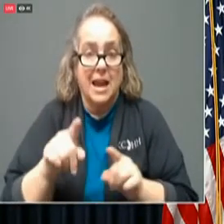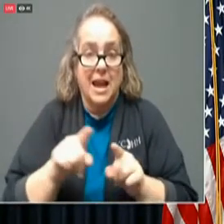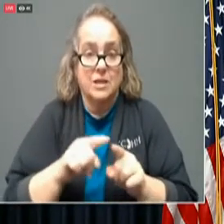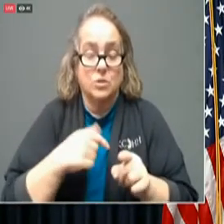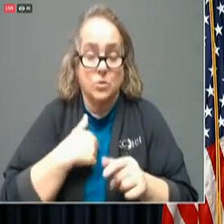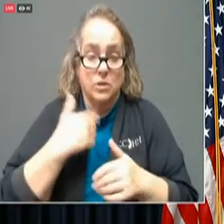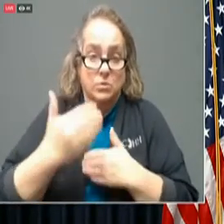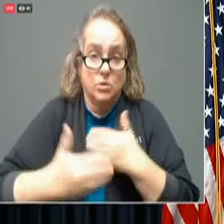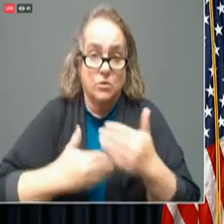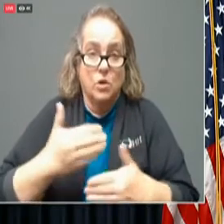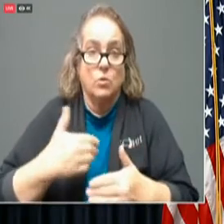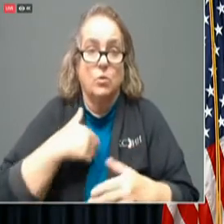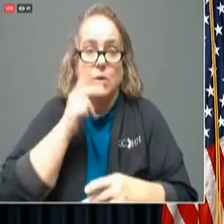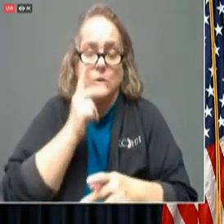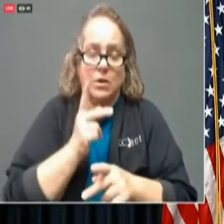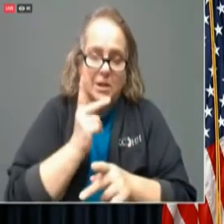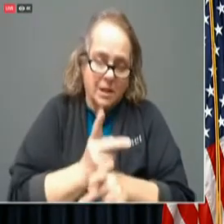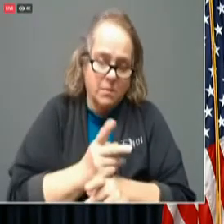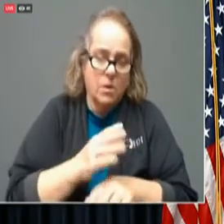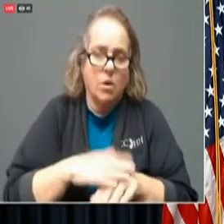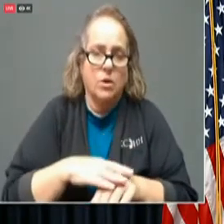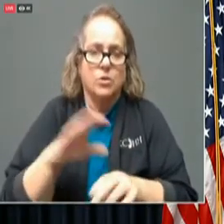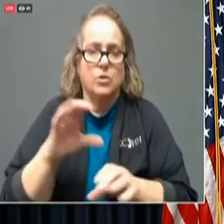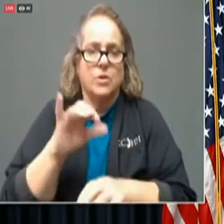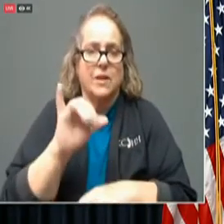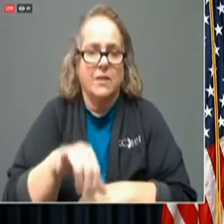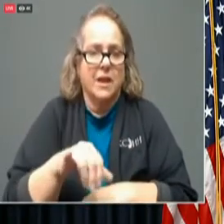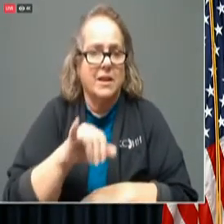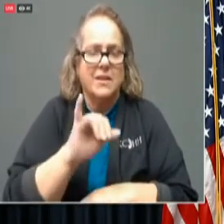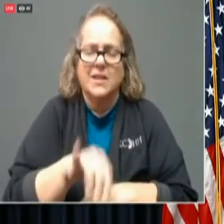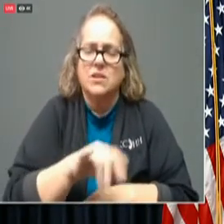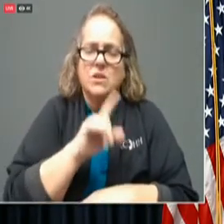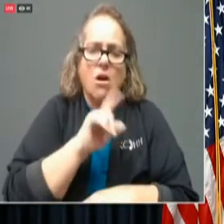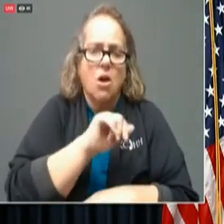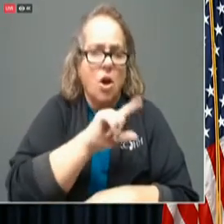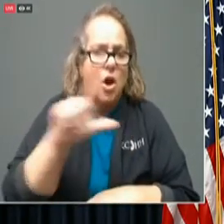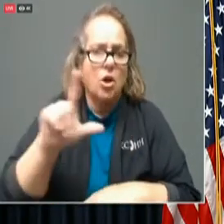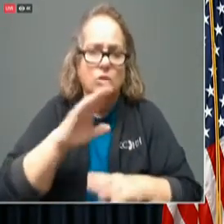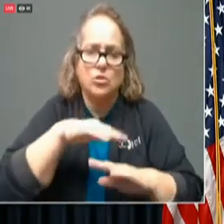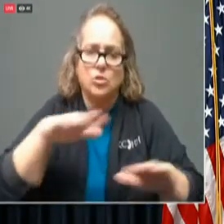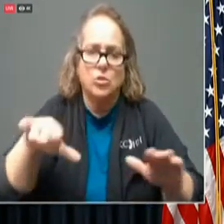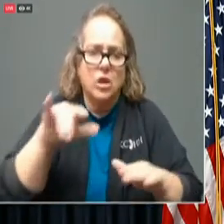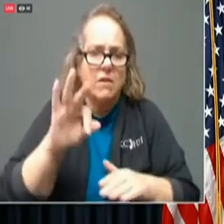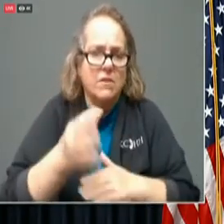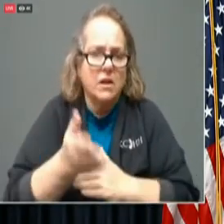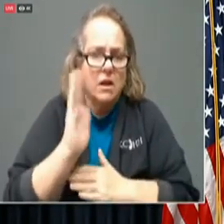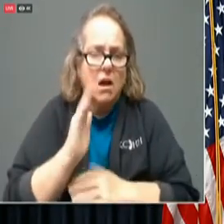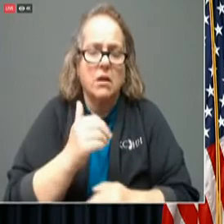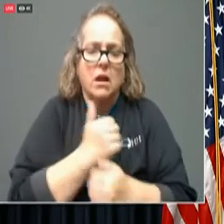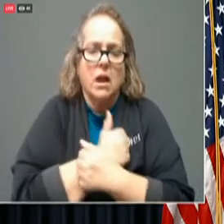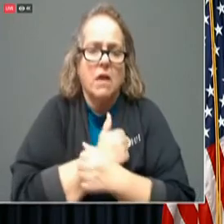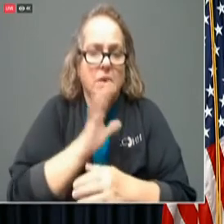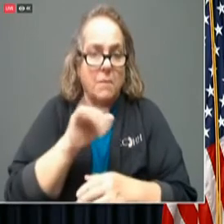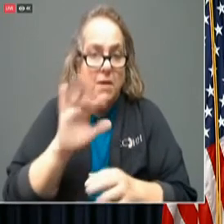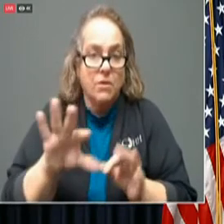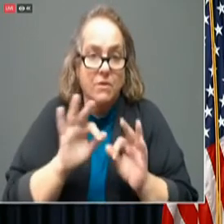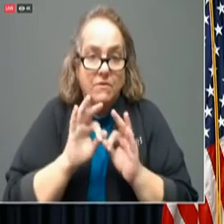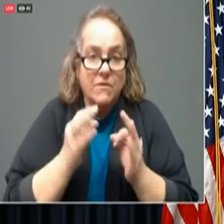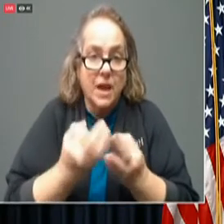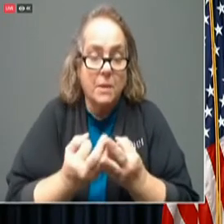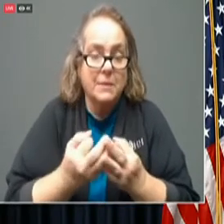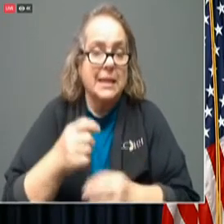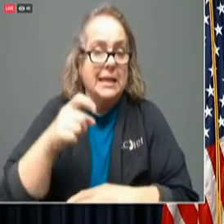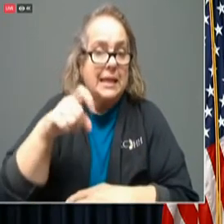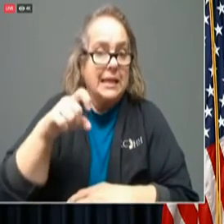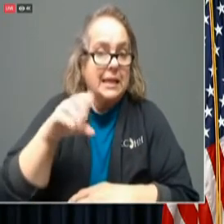we're gonna keep doing that. These are all Children of God loved by their family, needed by their